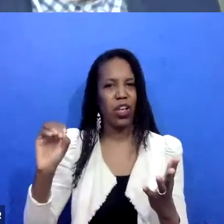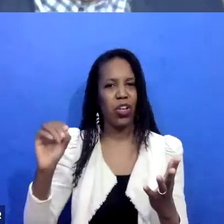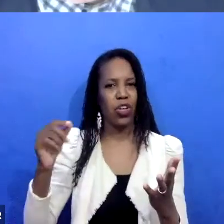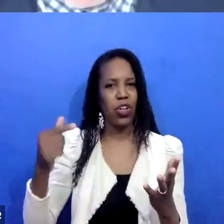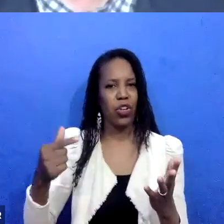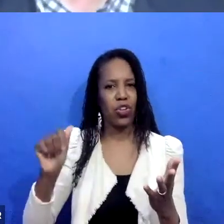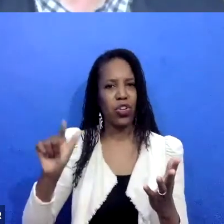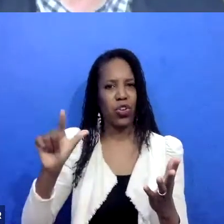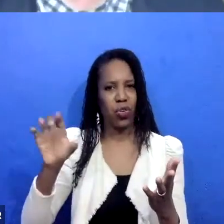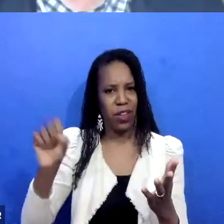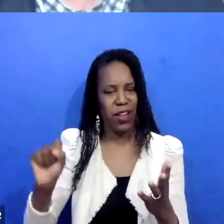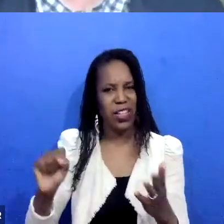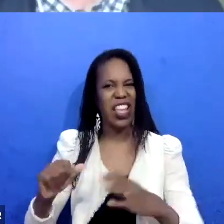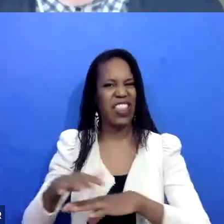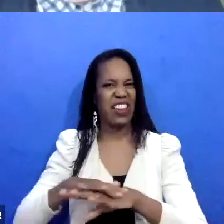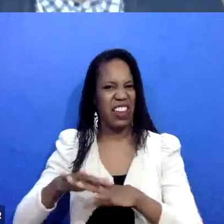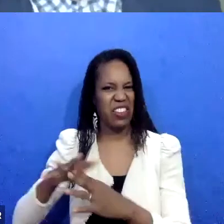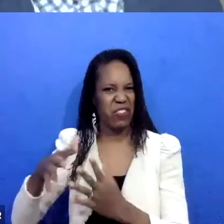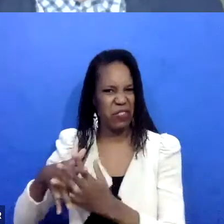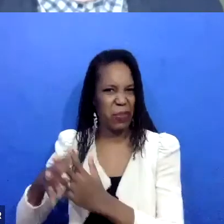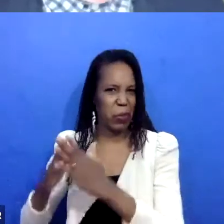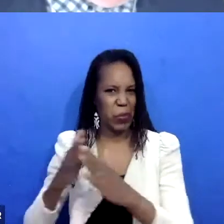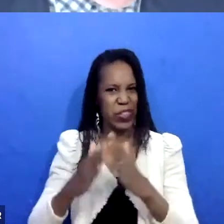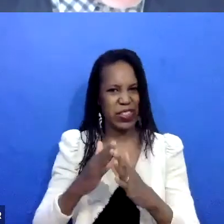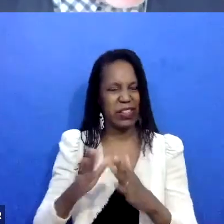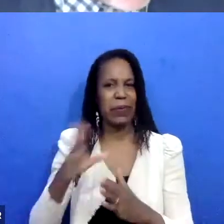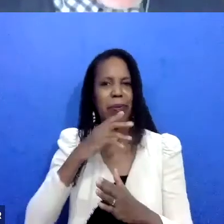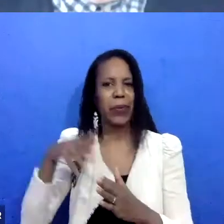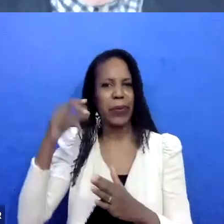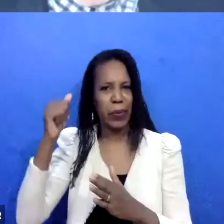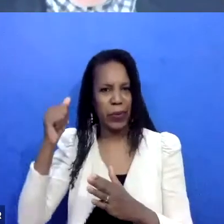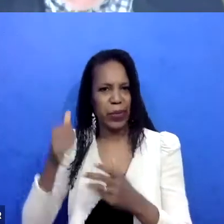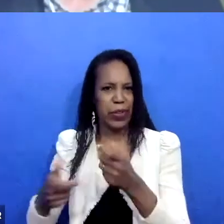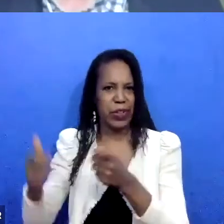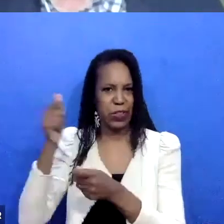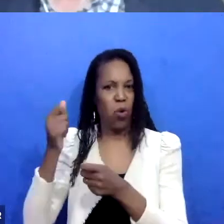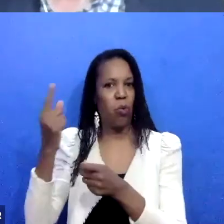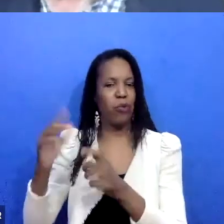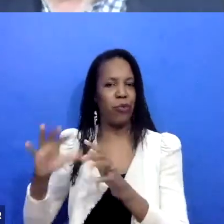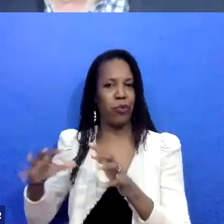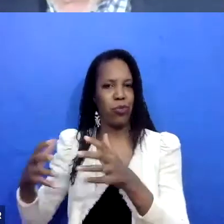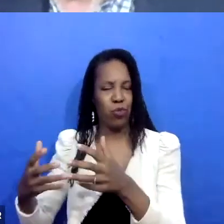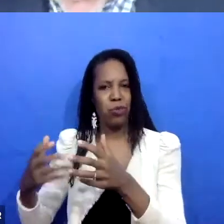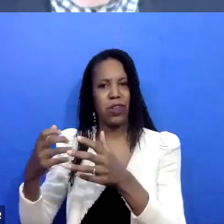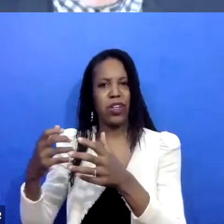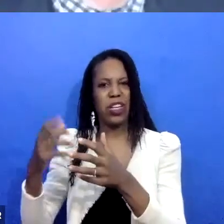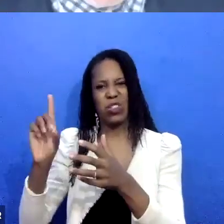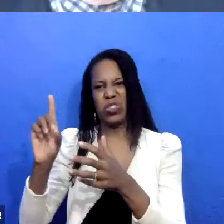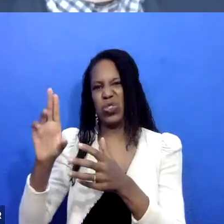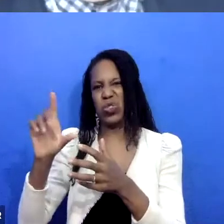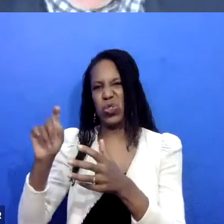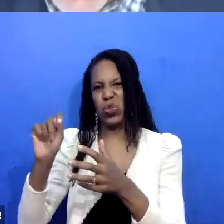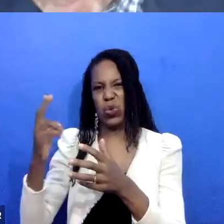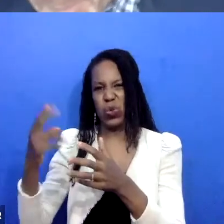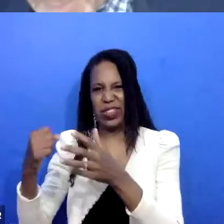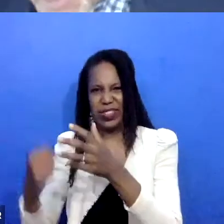Ojibwe elders who, um, there's a reservation south of Duluth, the Fond du Lac, um, band of Minnesota